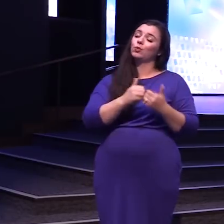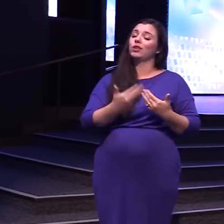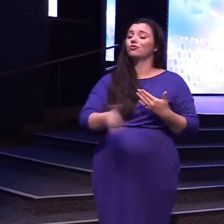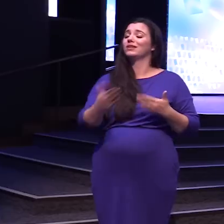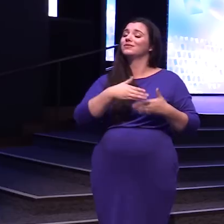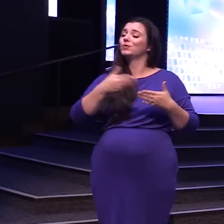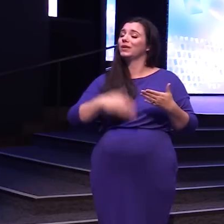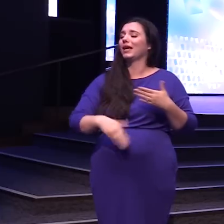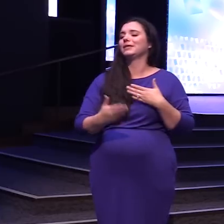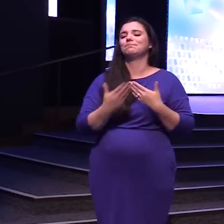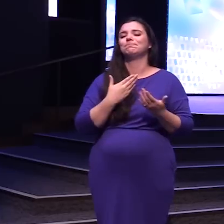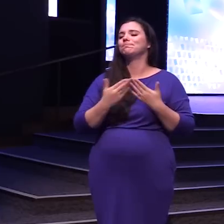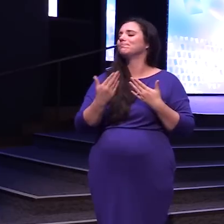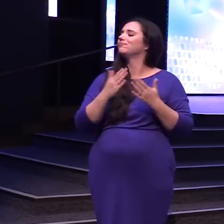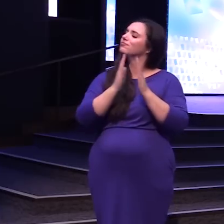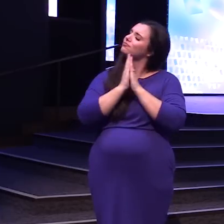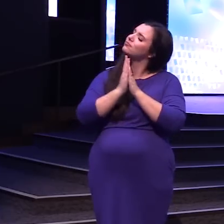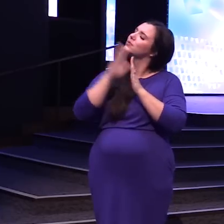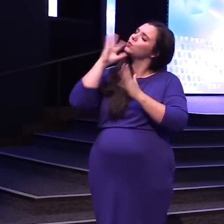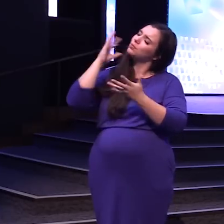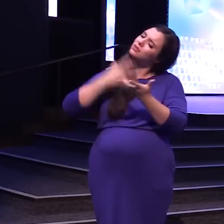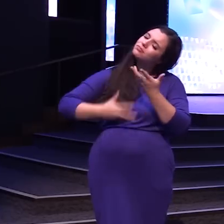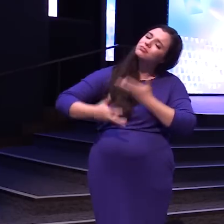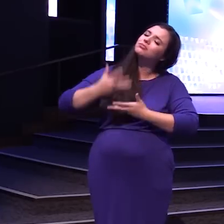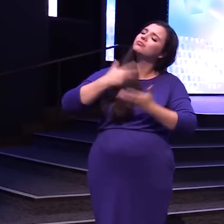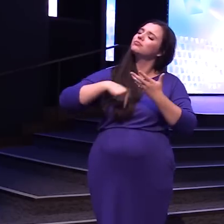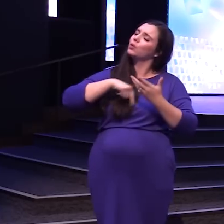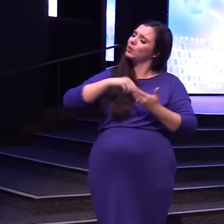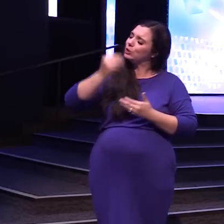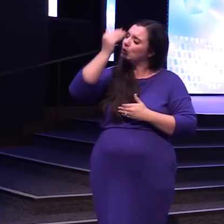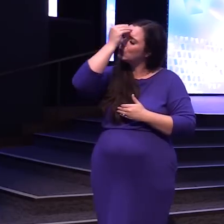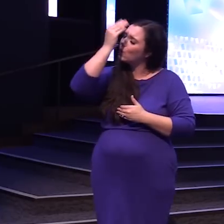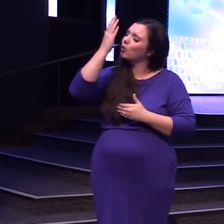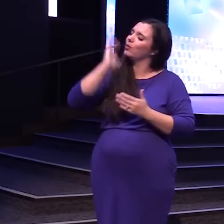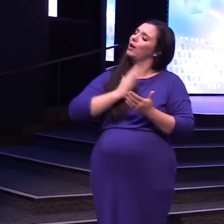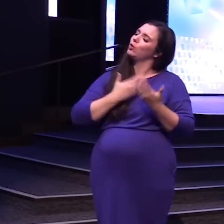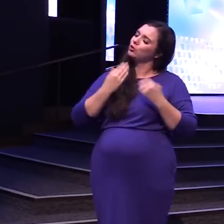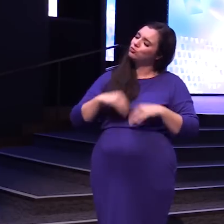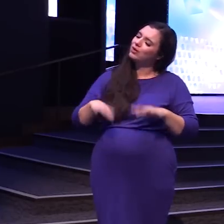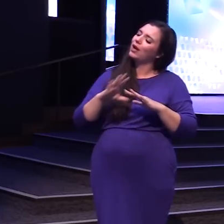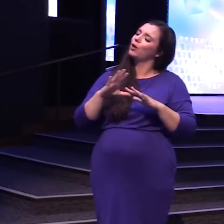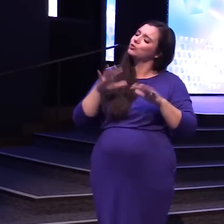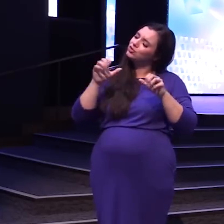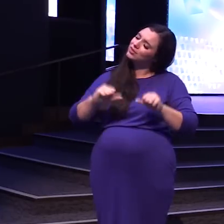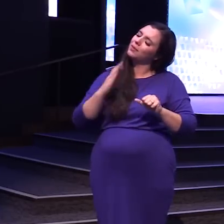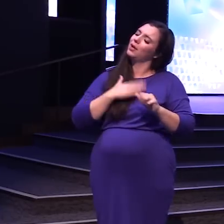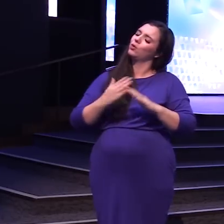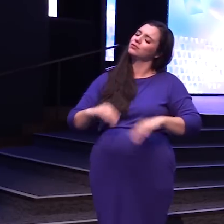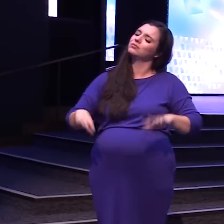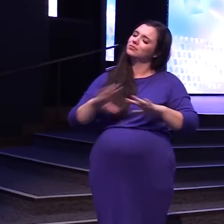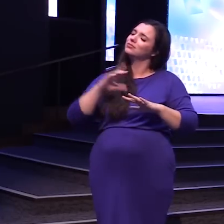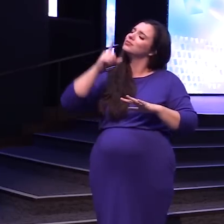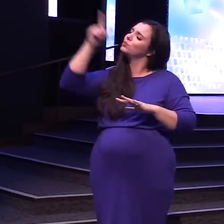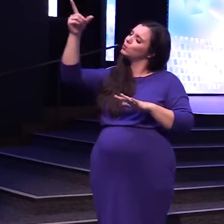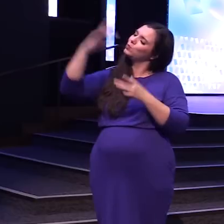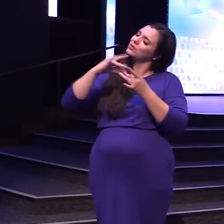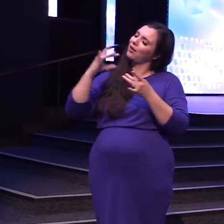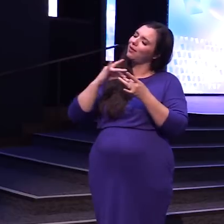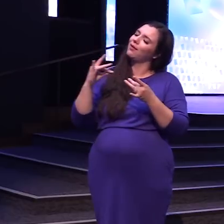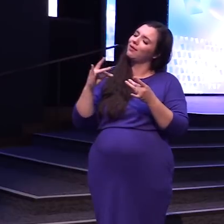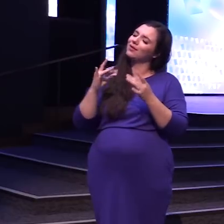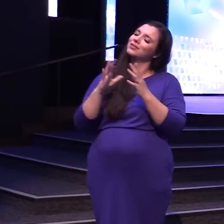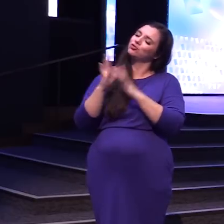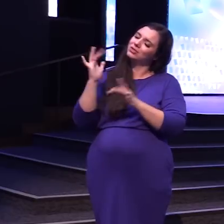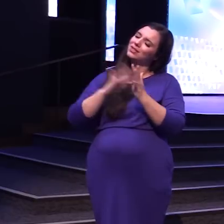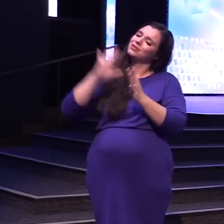Our Week And Lord I Just Pray That You Would Be In The And We Know Our Ground And Claim Our Territory For What You Say In Jesus